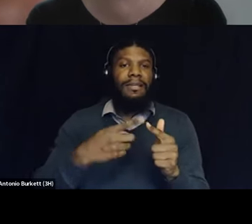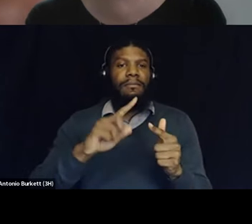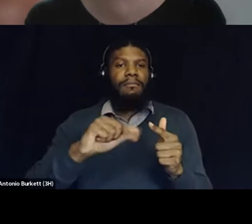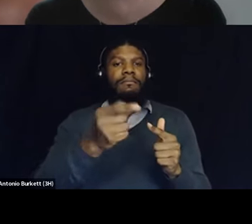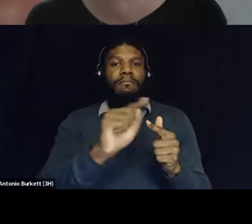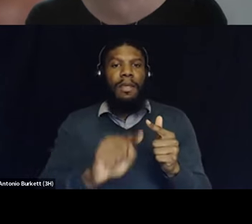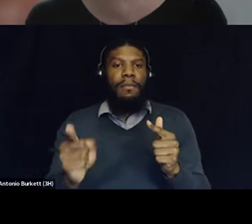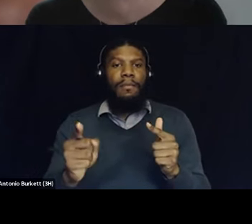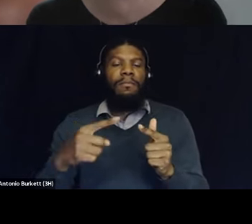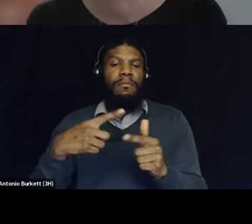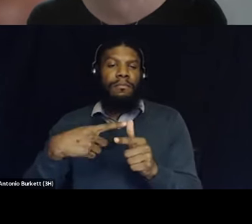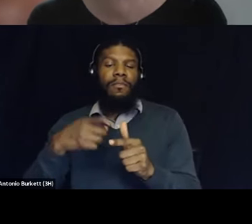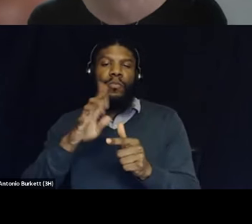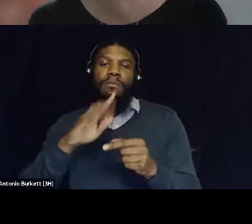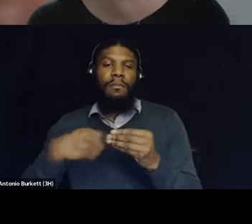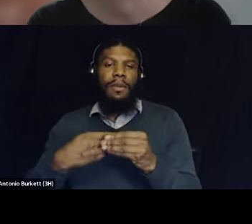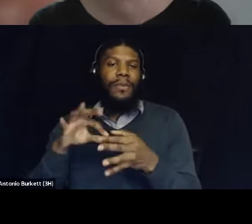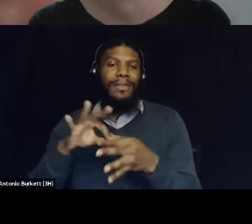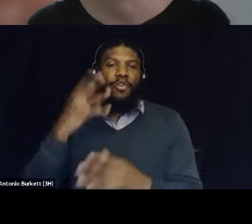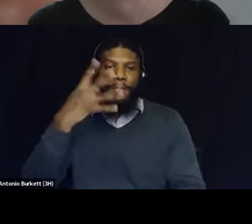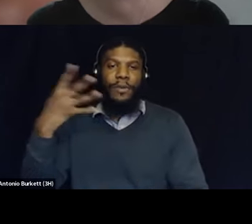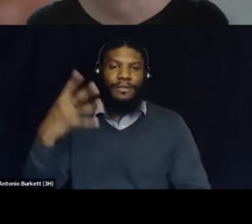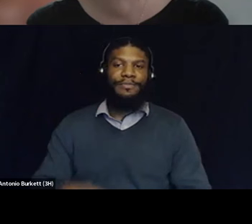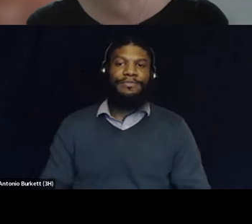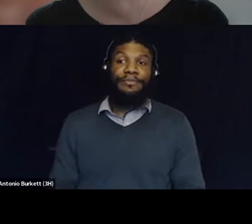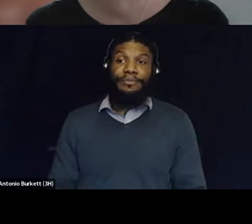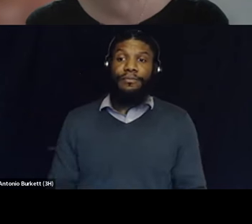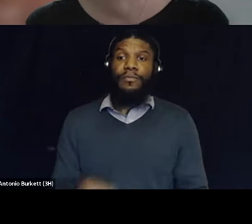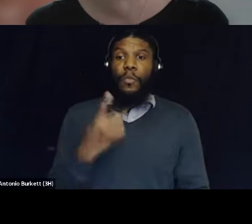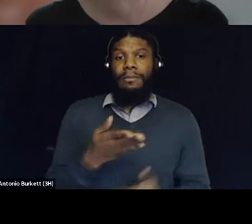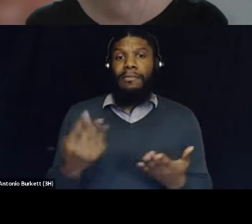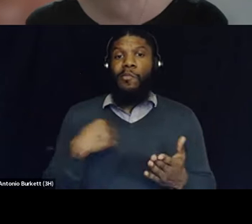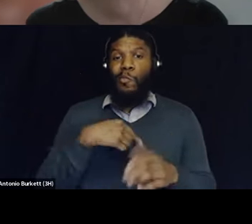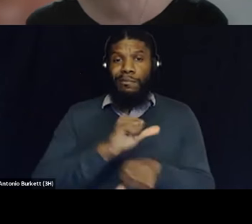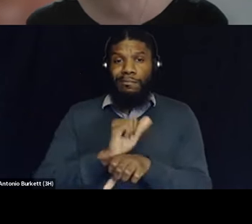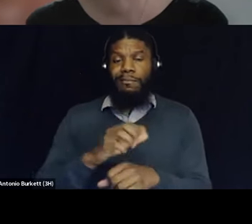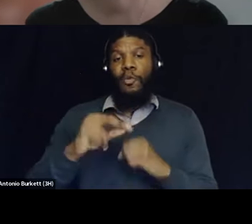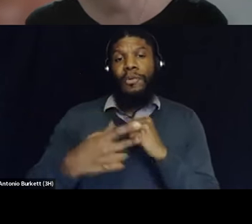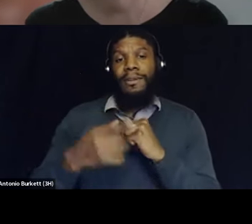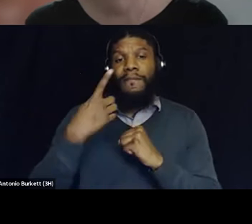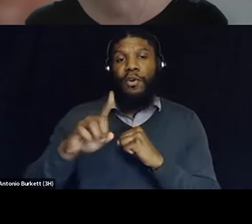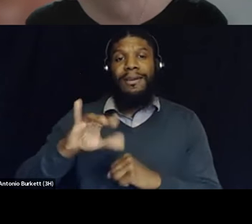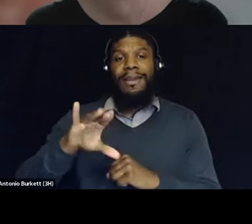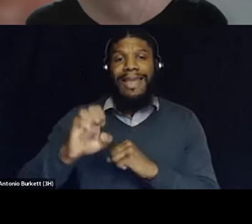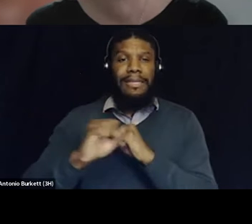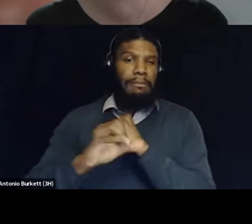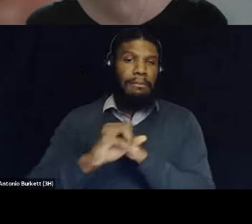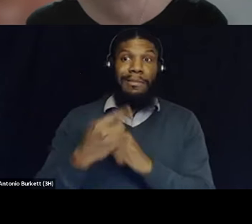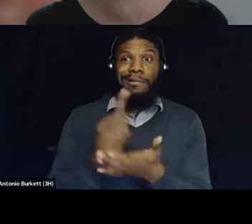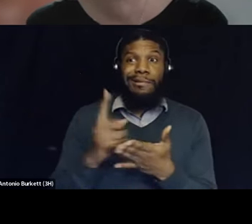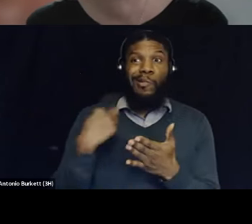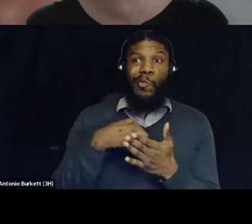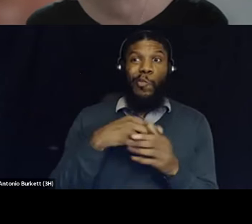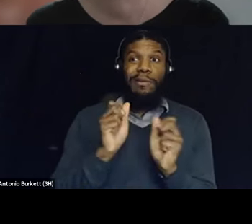well i mean you know one of the things that we've been really working on with the no tech for ice campaign and actually just last week put out a